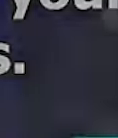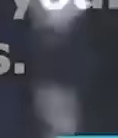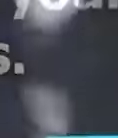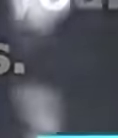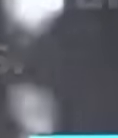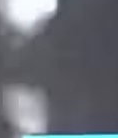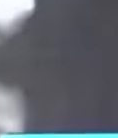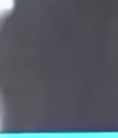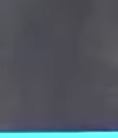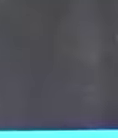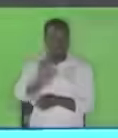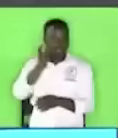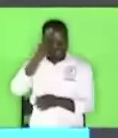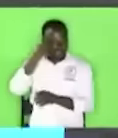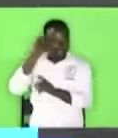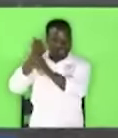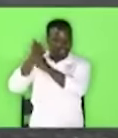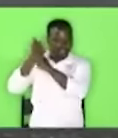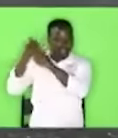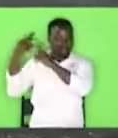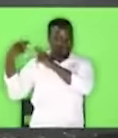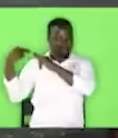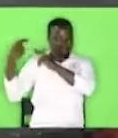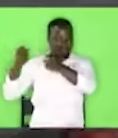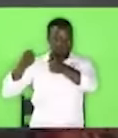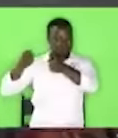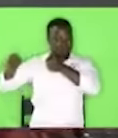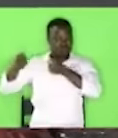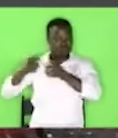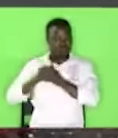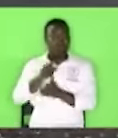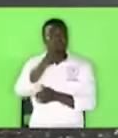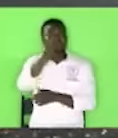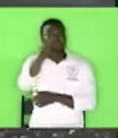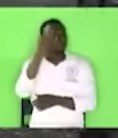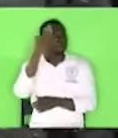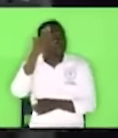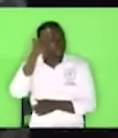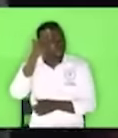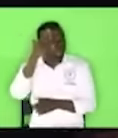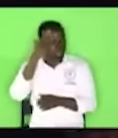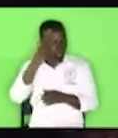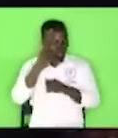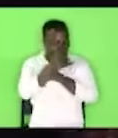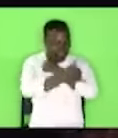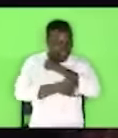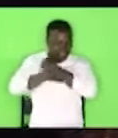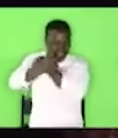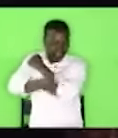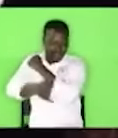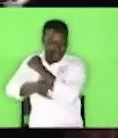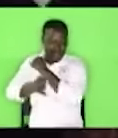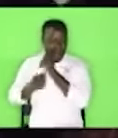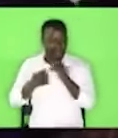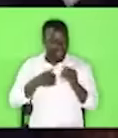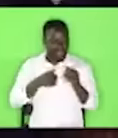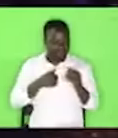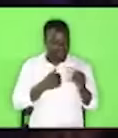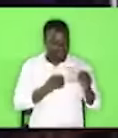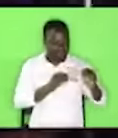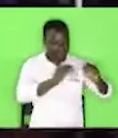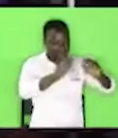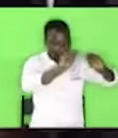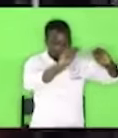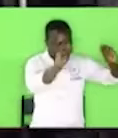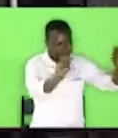be upon his shoulders. We all know that nations are demarcated. Now when you